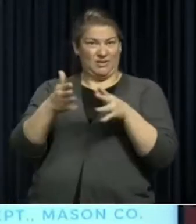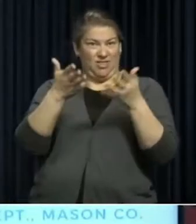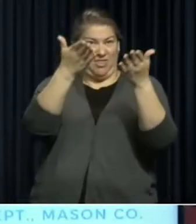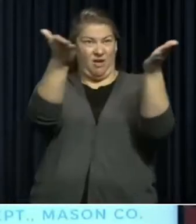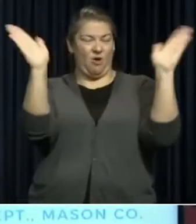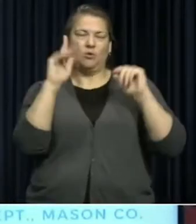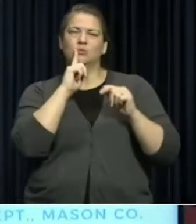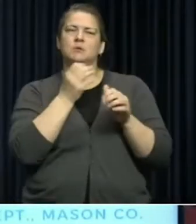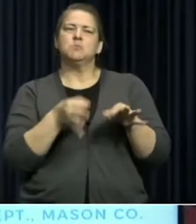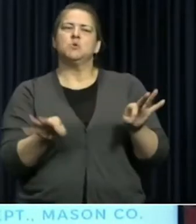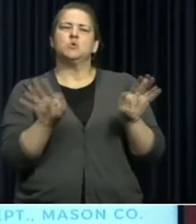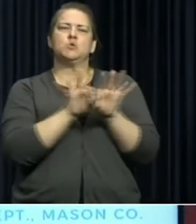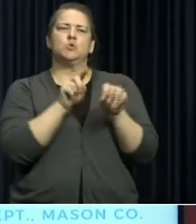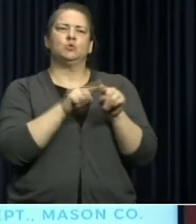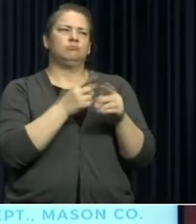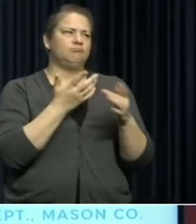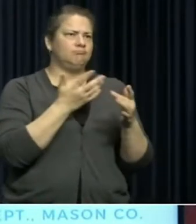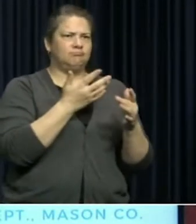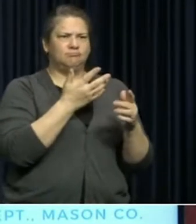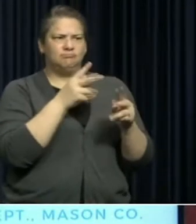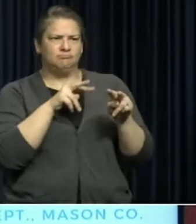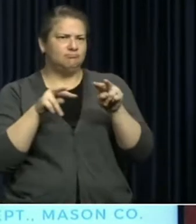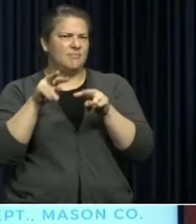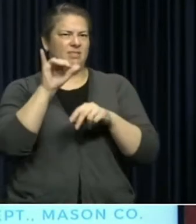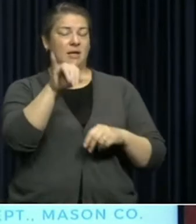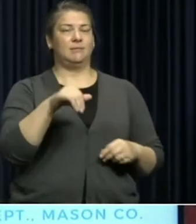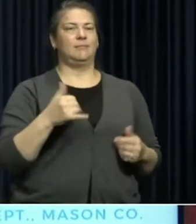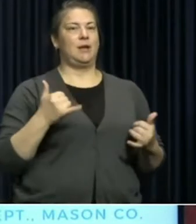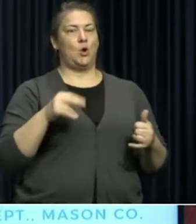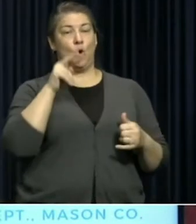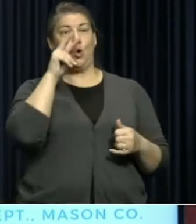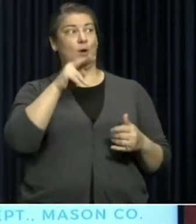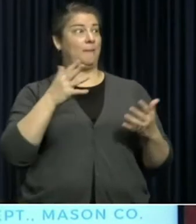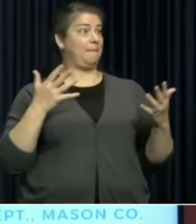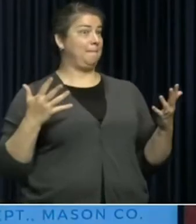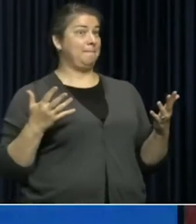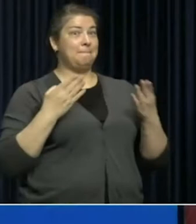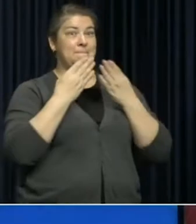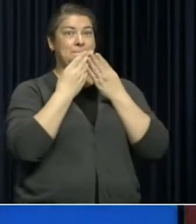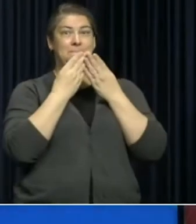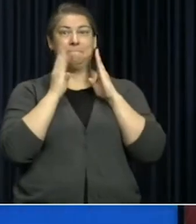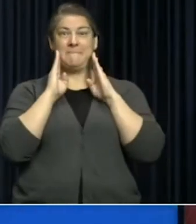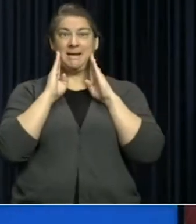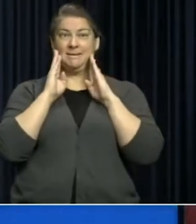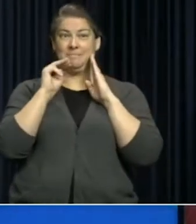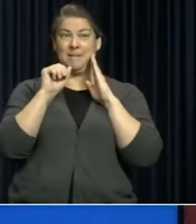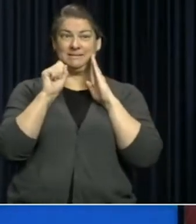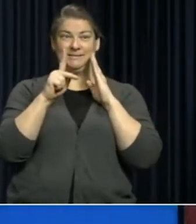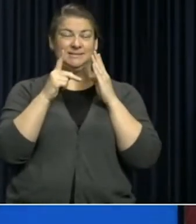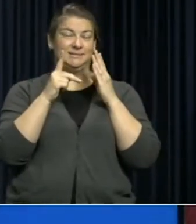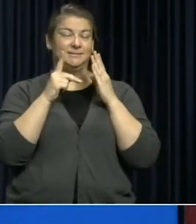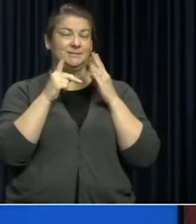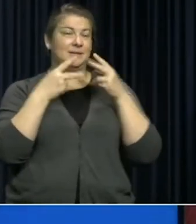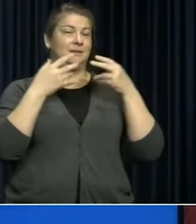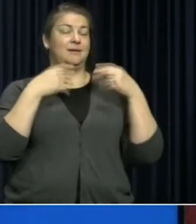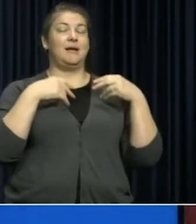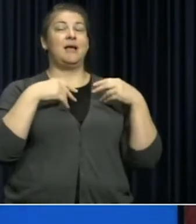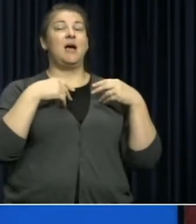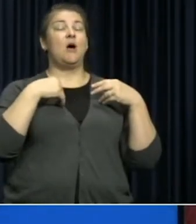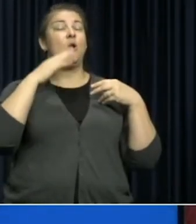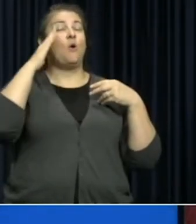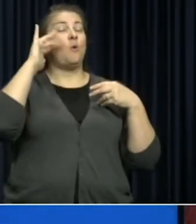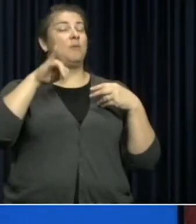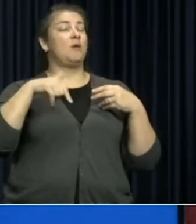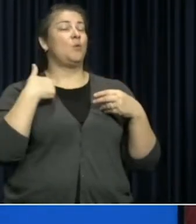Let's move into masks again. I hope I've clarified enough tonight that this is something that we're going to be